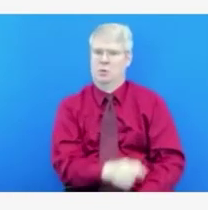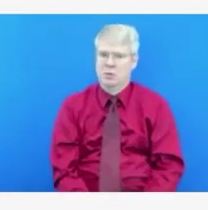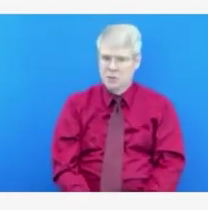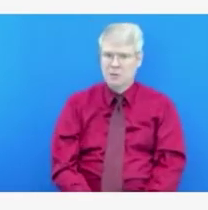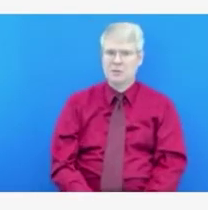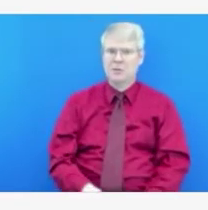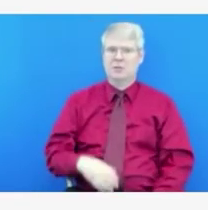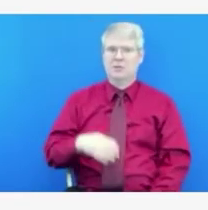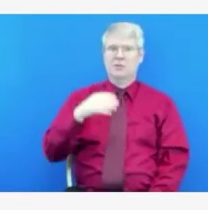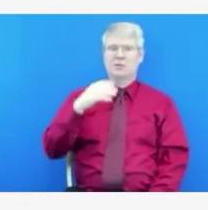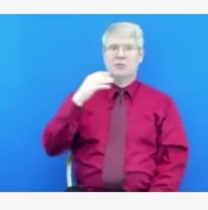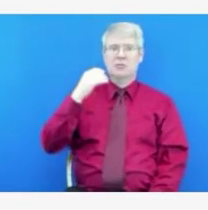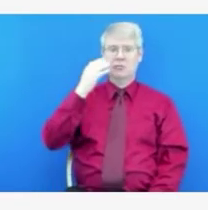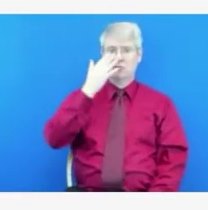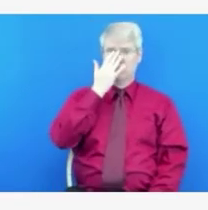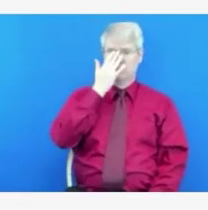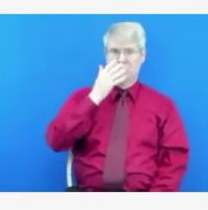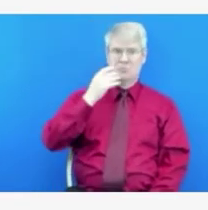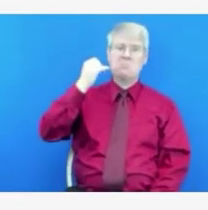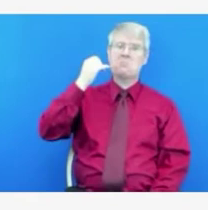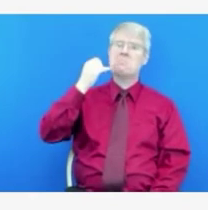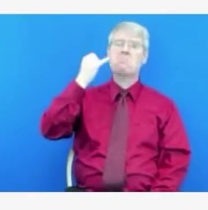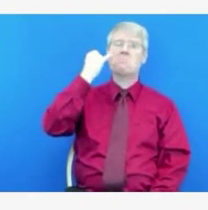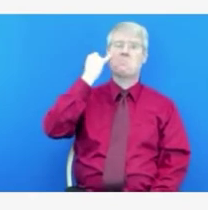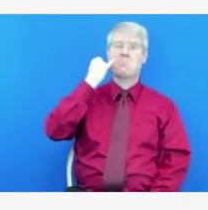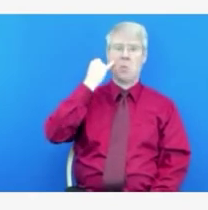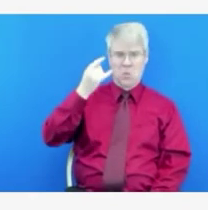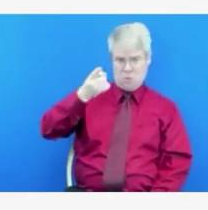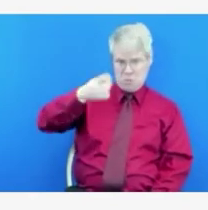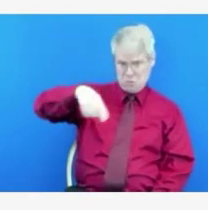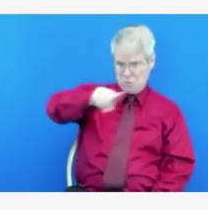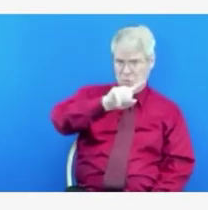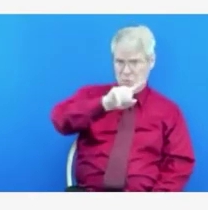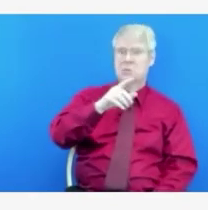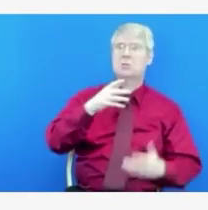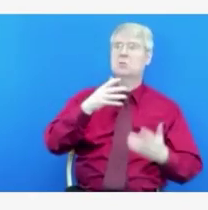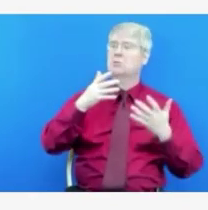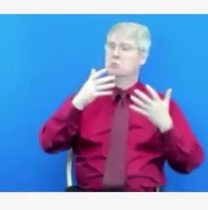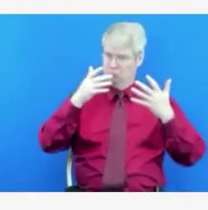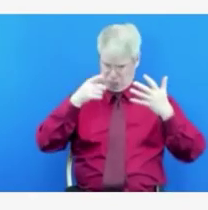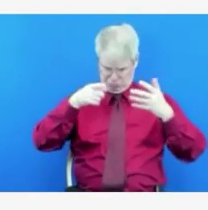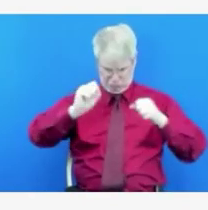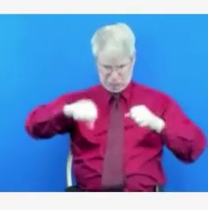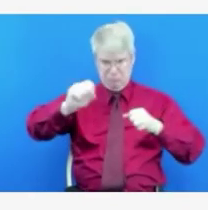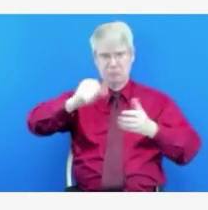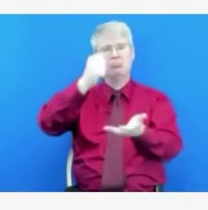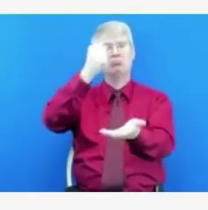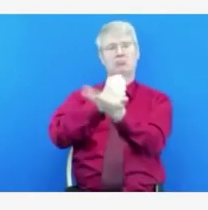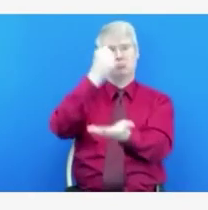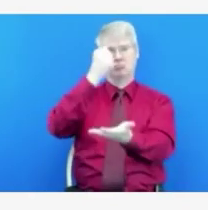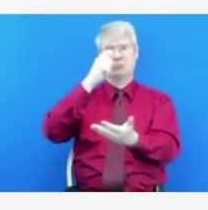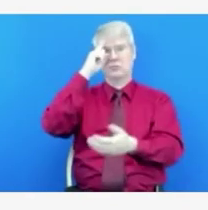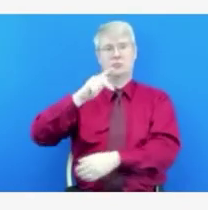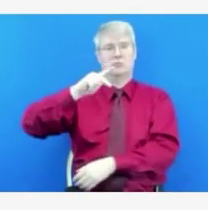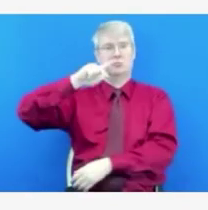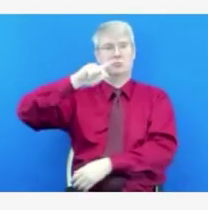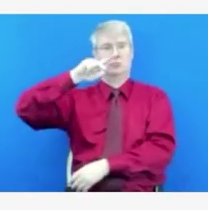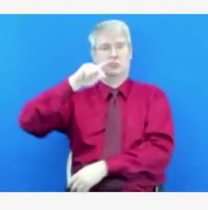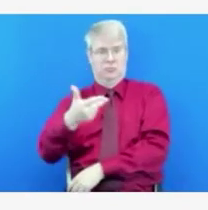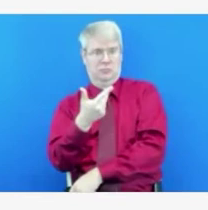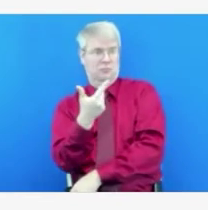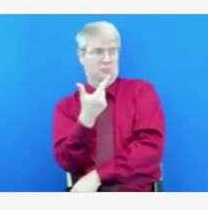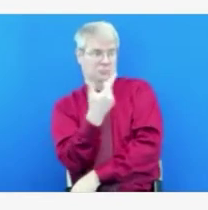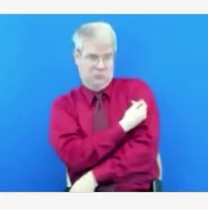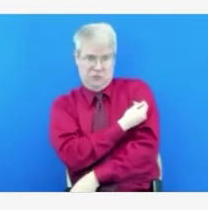And so with that information, and I'm happy to answer questions toward the end of our presentation, I appreciate, again, the time and